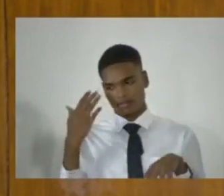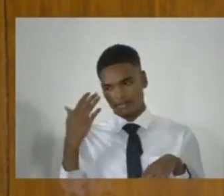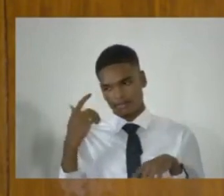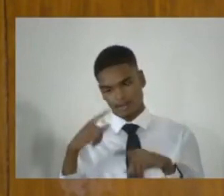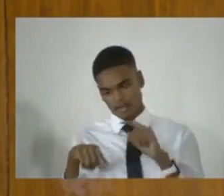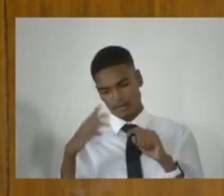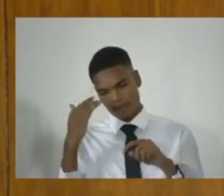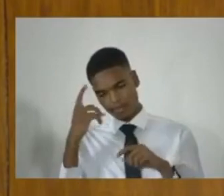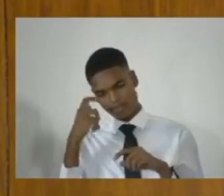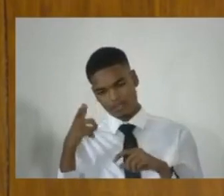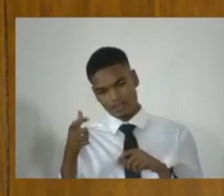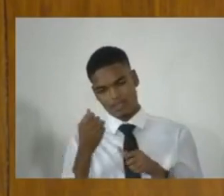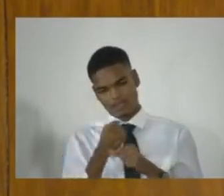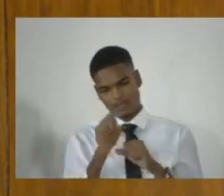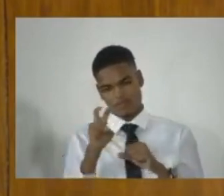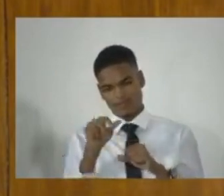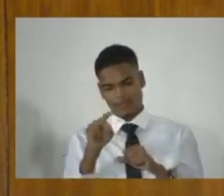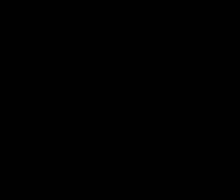valve isn't leaking. Thank you, Madam Speaker.